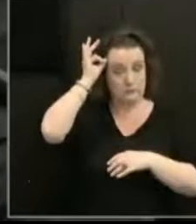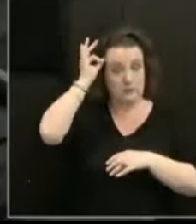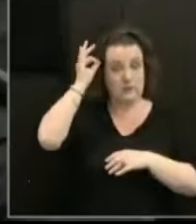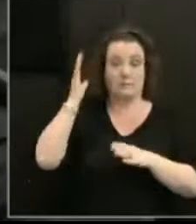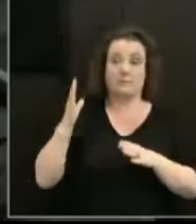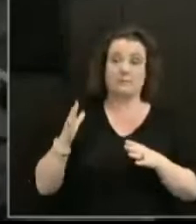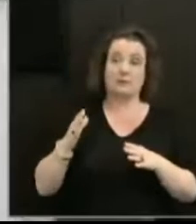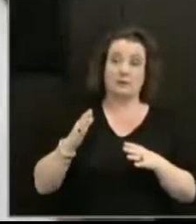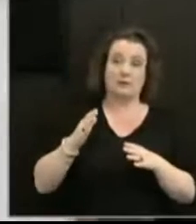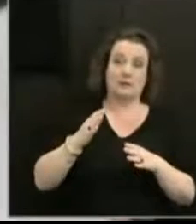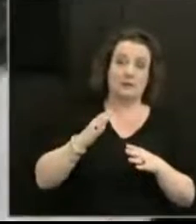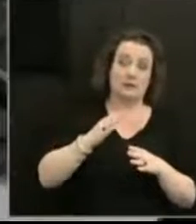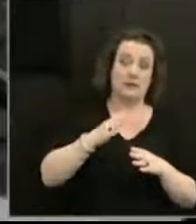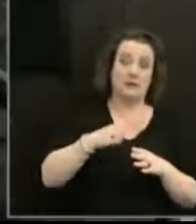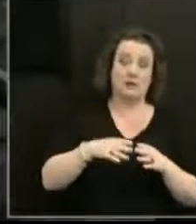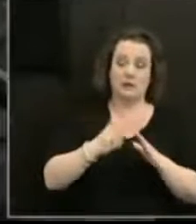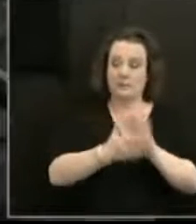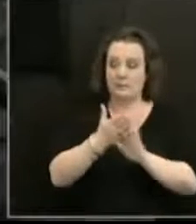on the basis of disability.